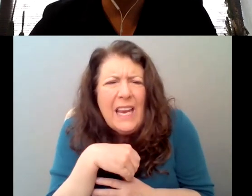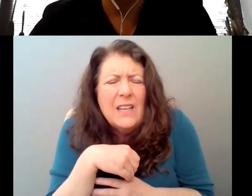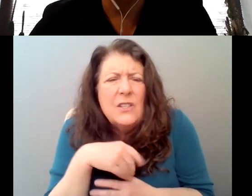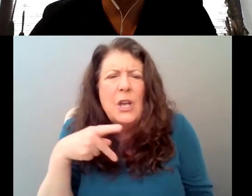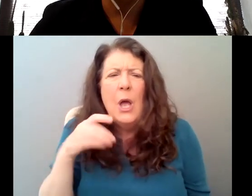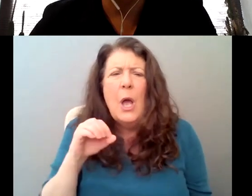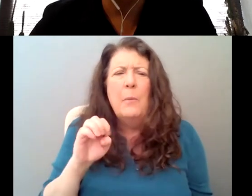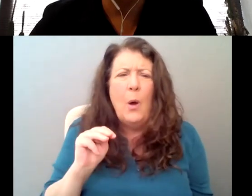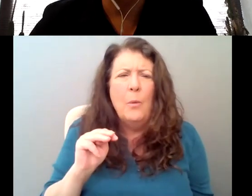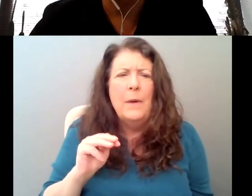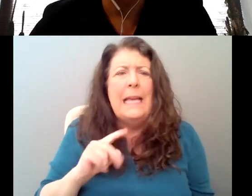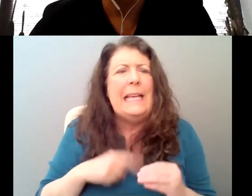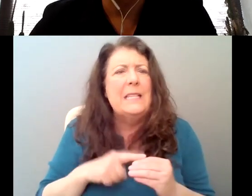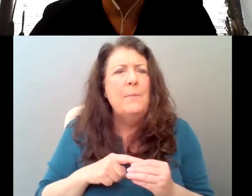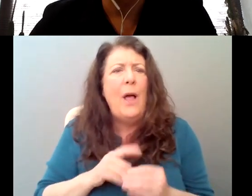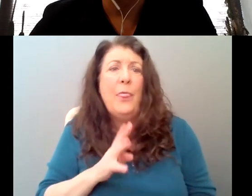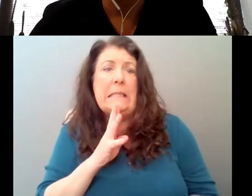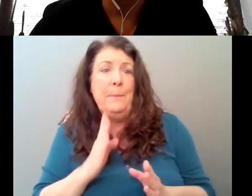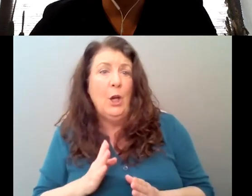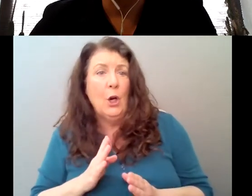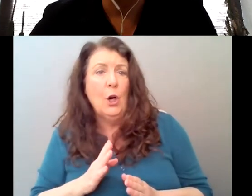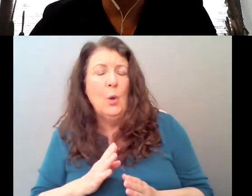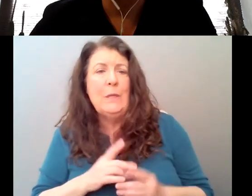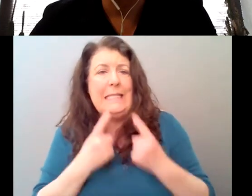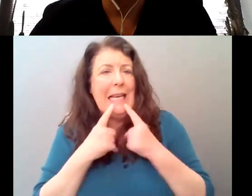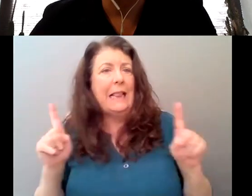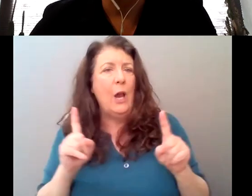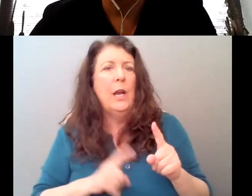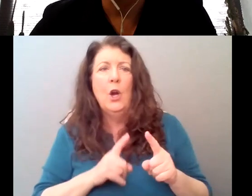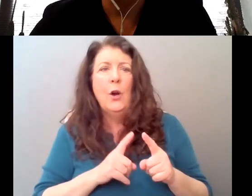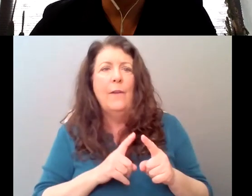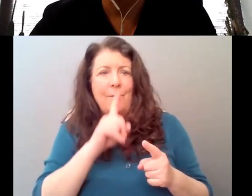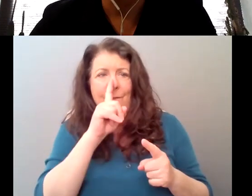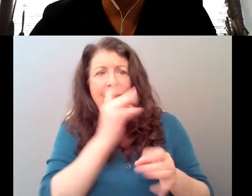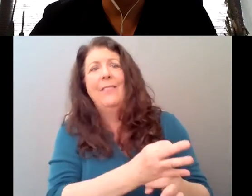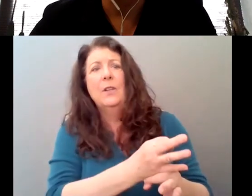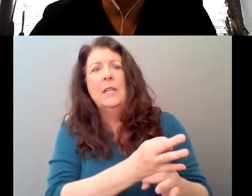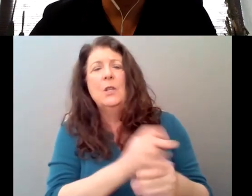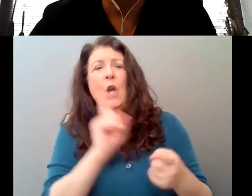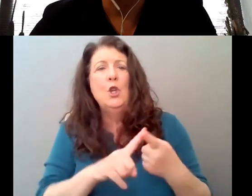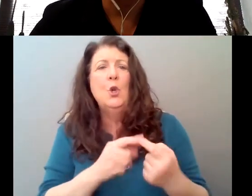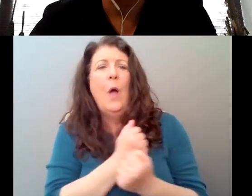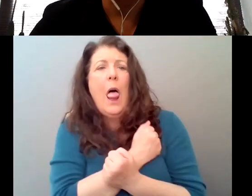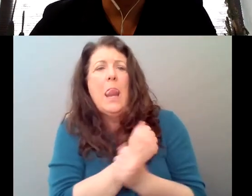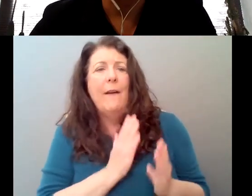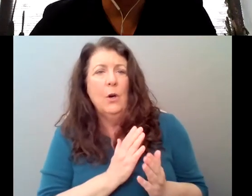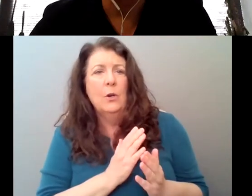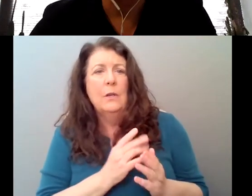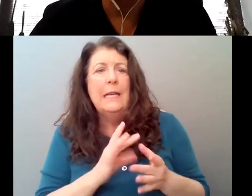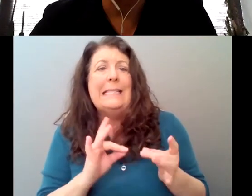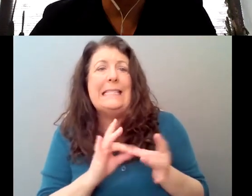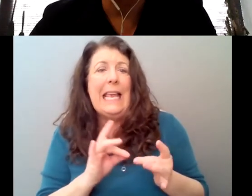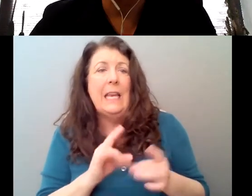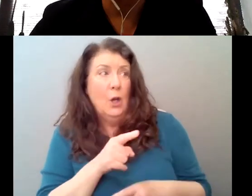declaring her faithfulness to a lover and saying, could you ever doubt that I love you? If